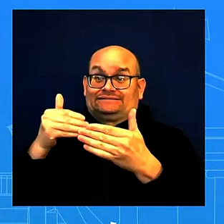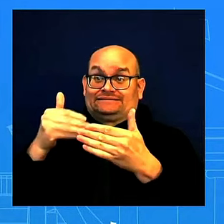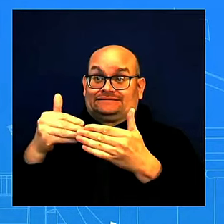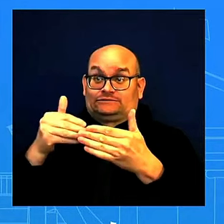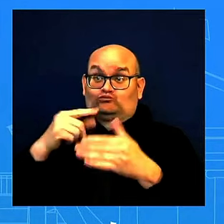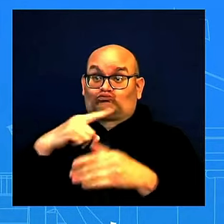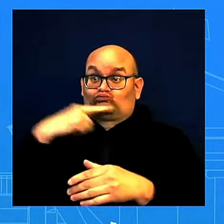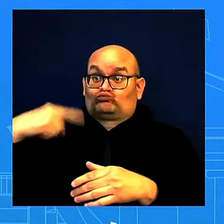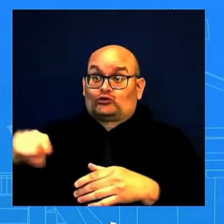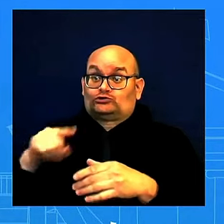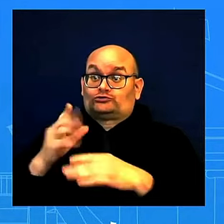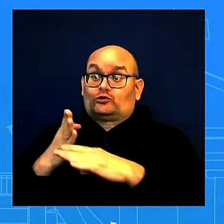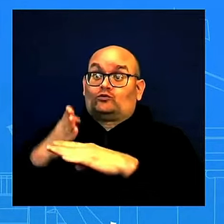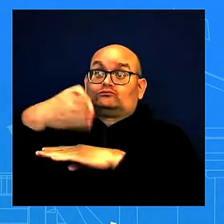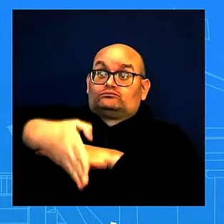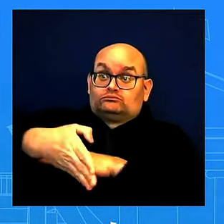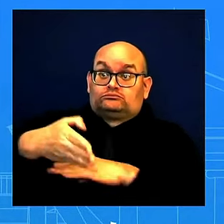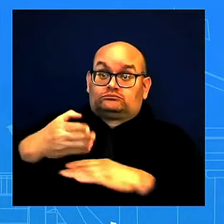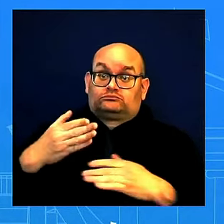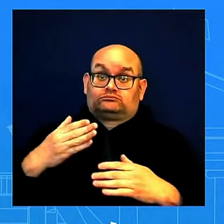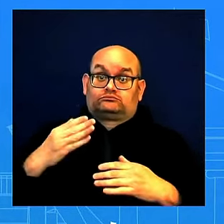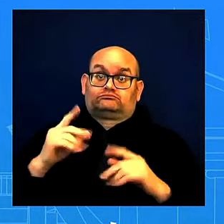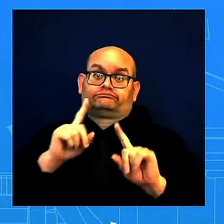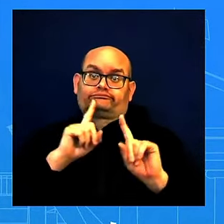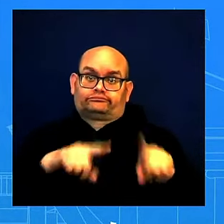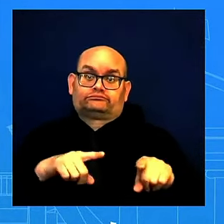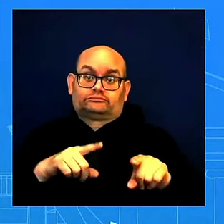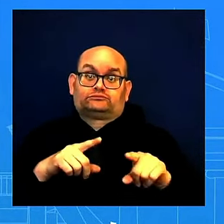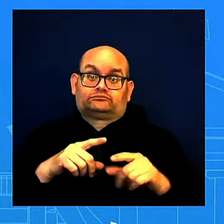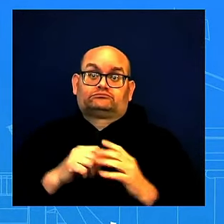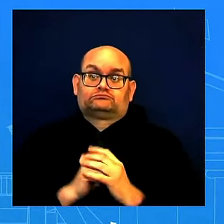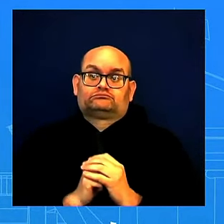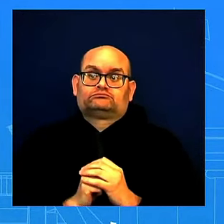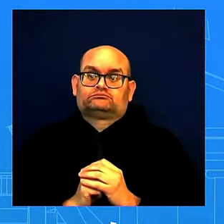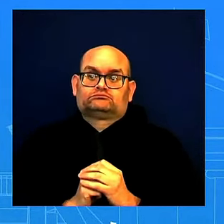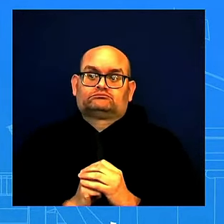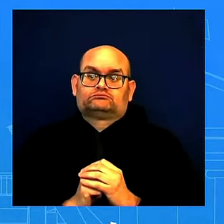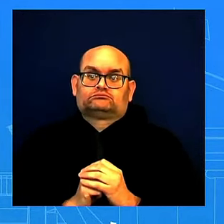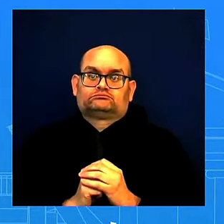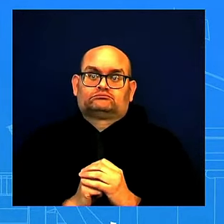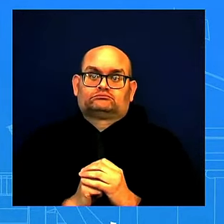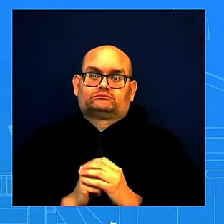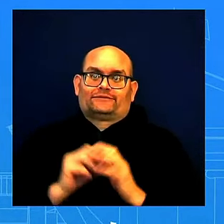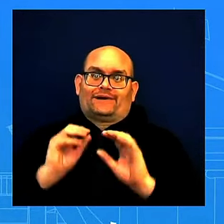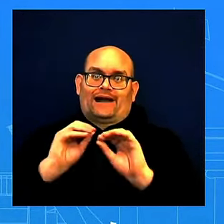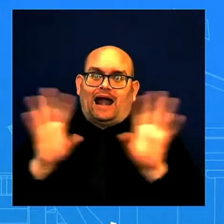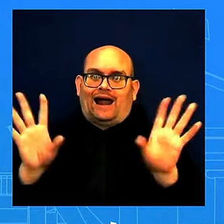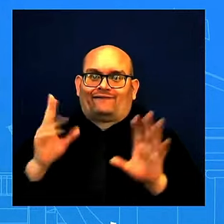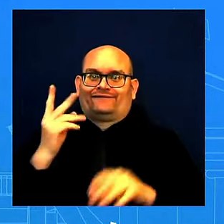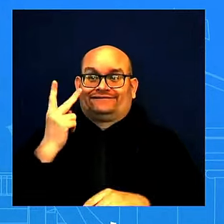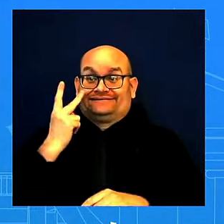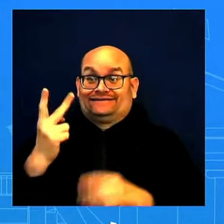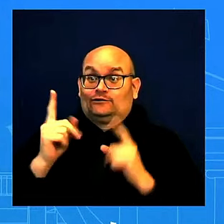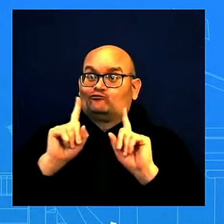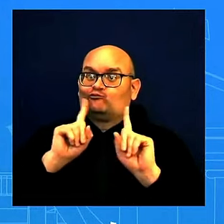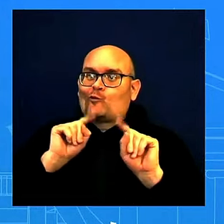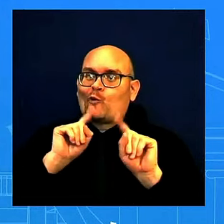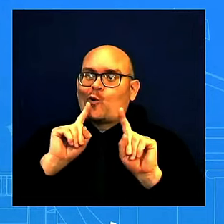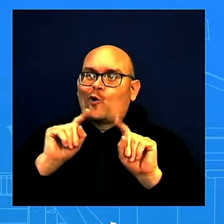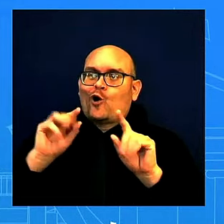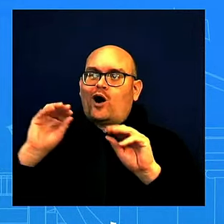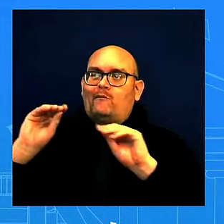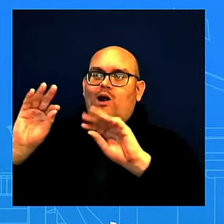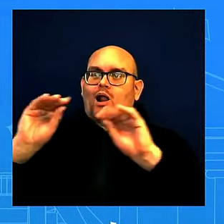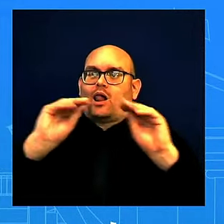decision? So, I can say, I can say this, is that we are going to, obviously we've seen the reportings, obviously, so we're going to reach out